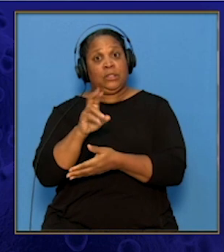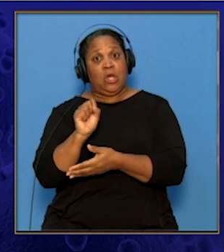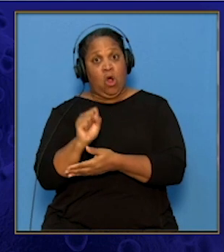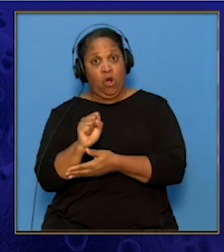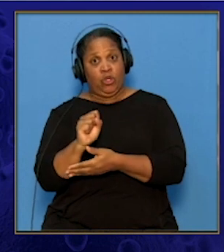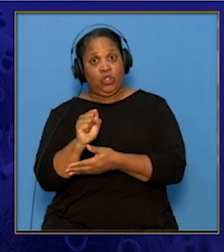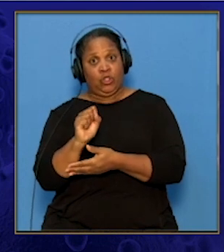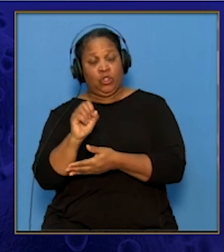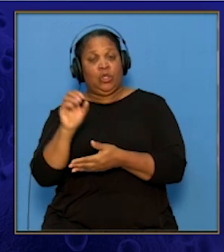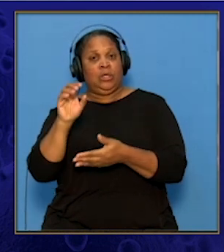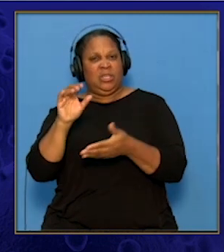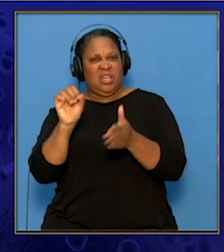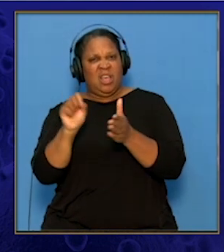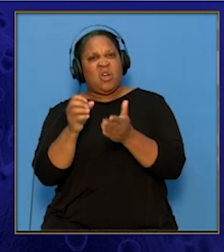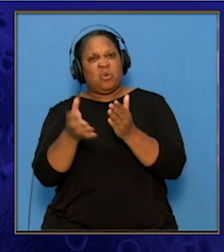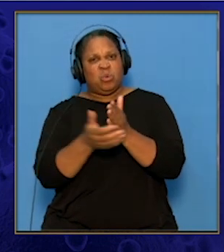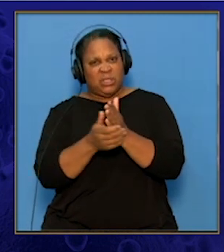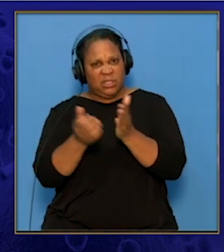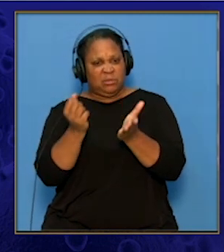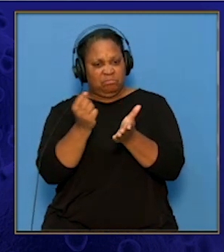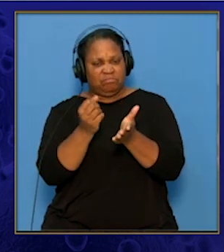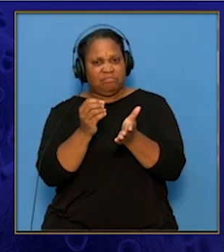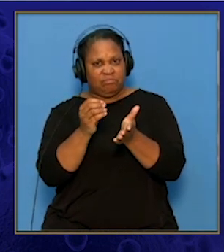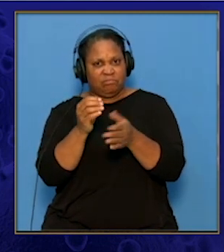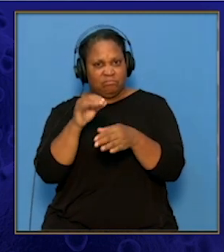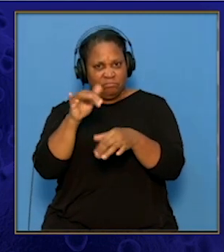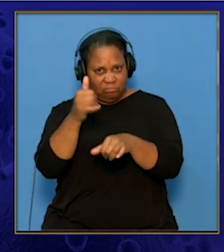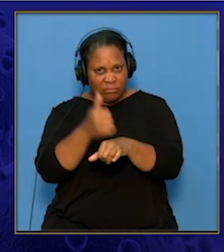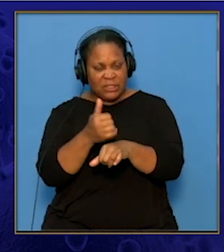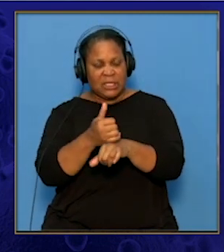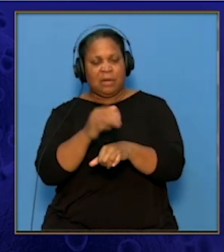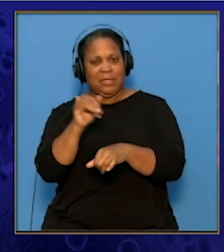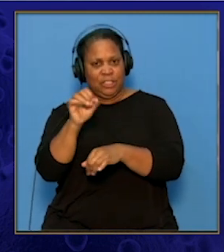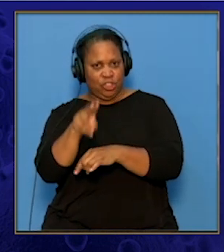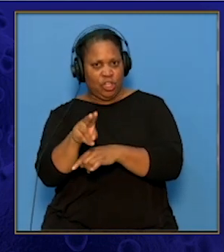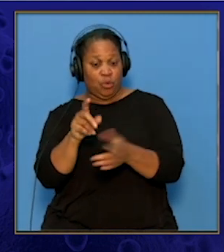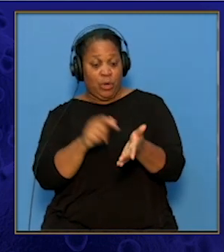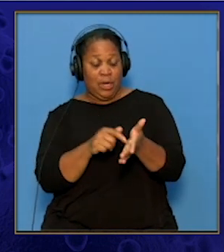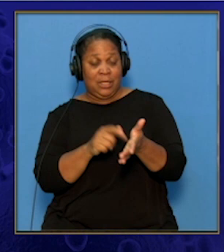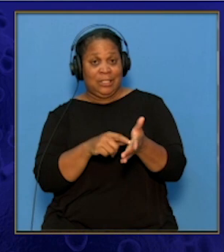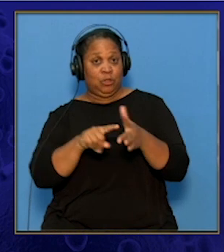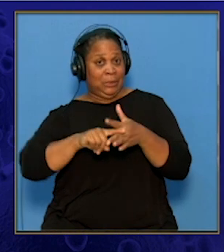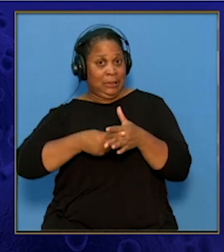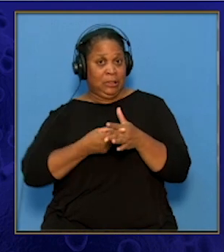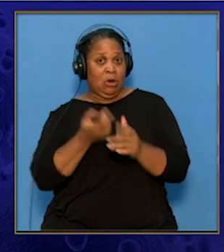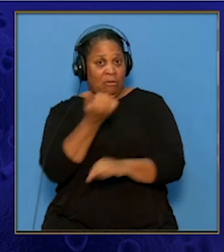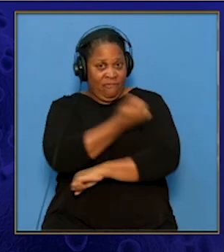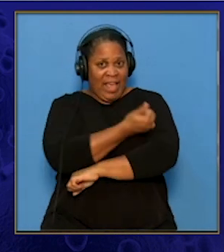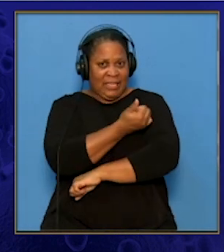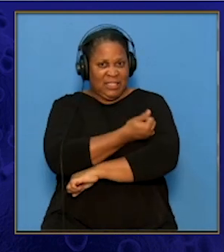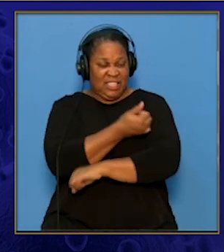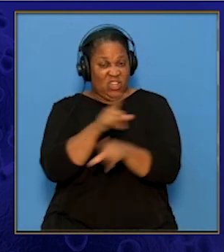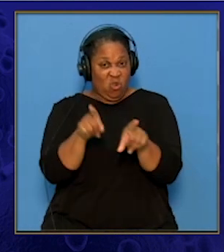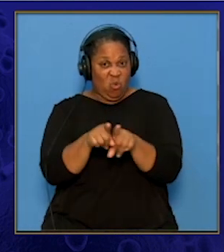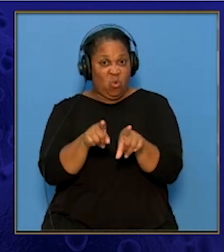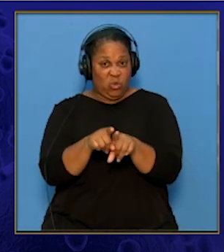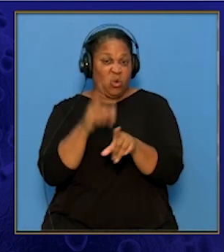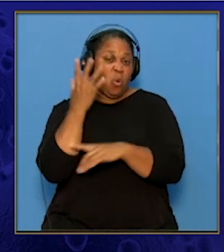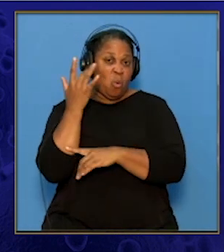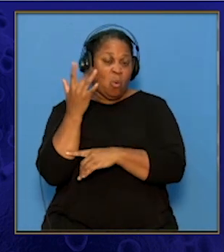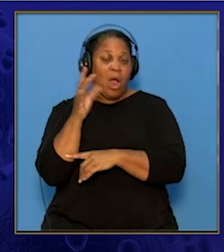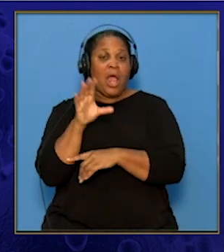was published in January, the work for this specific vaccine could be started. This is also why